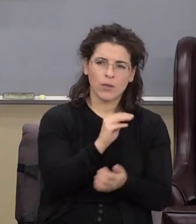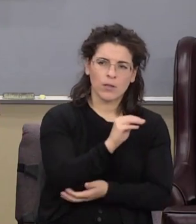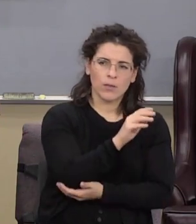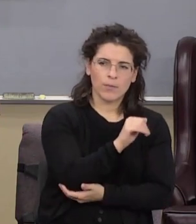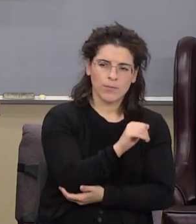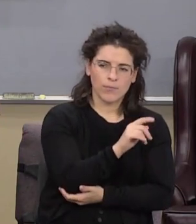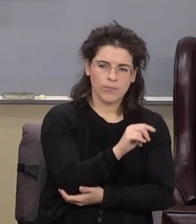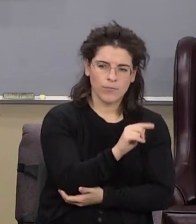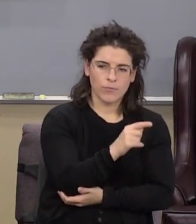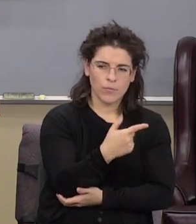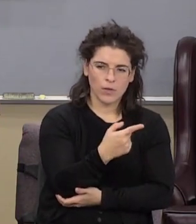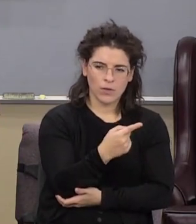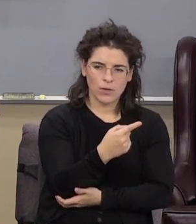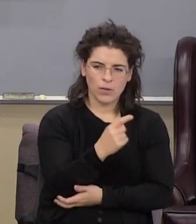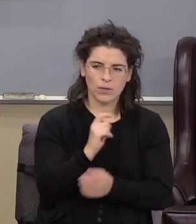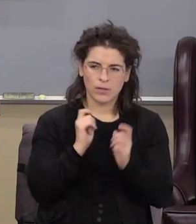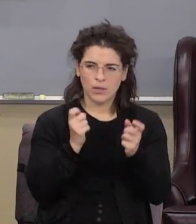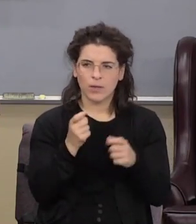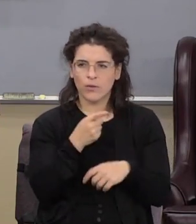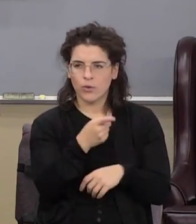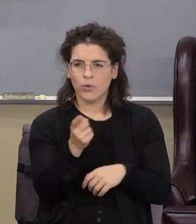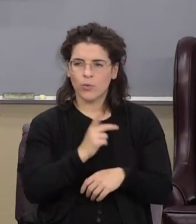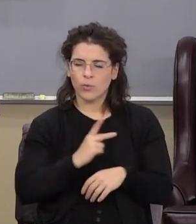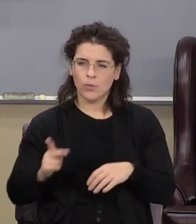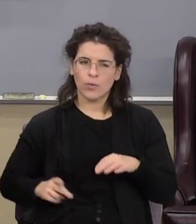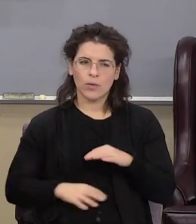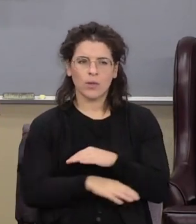because when it says he's going to give you the kingdom